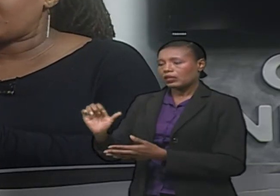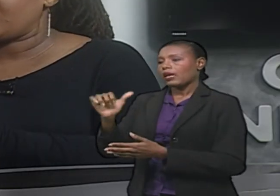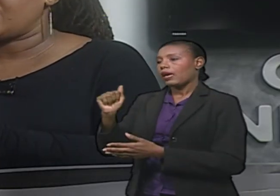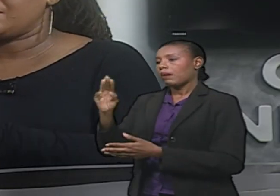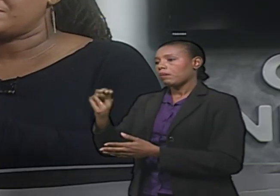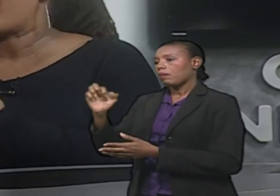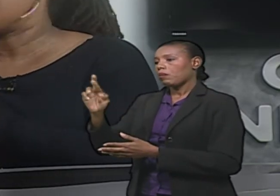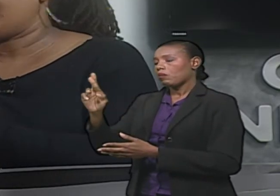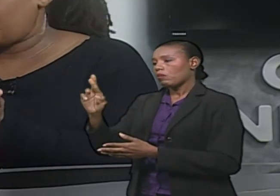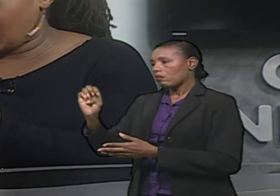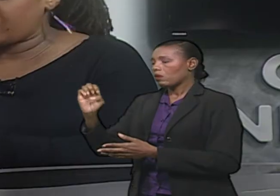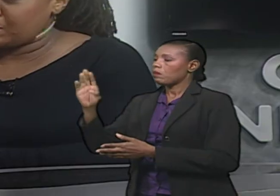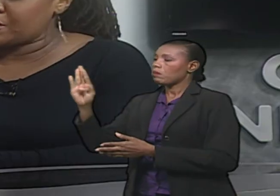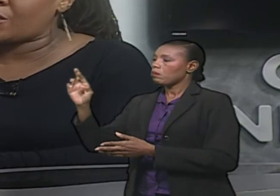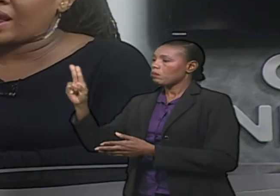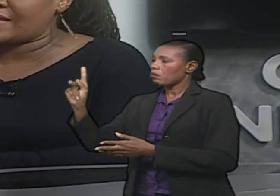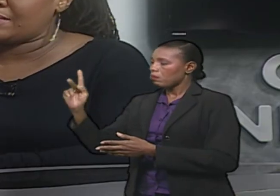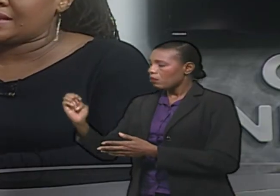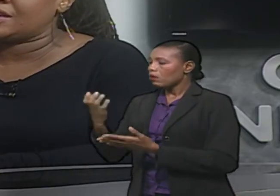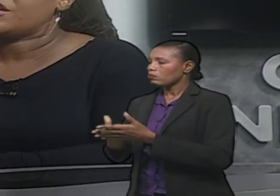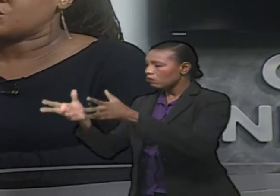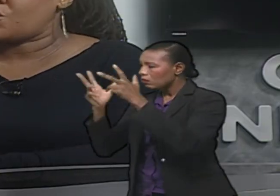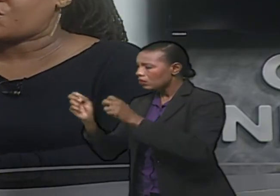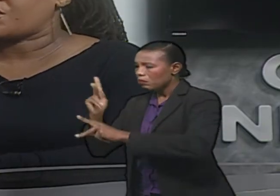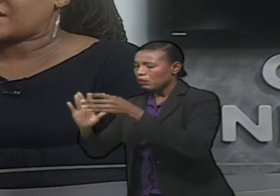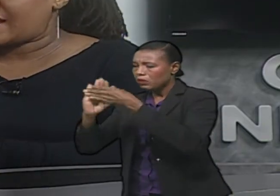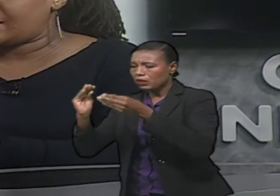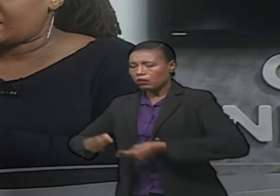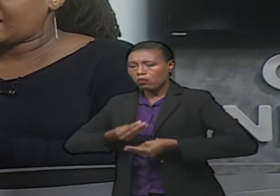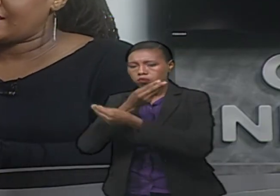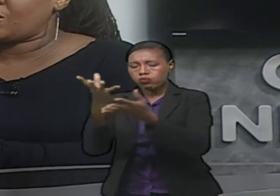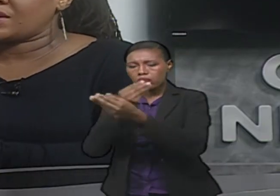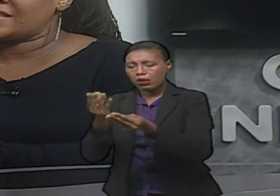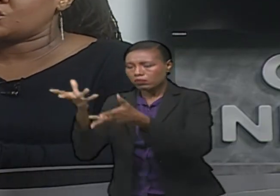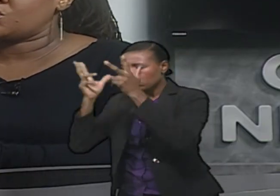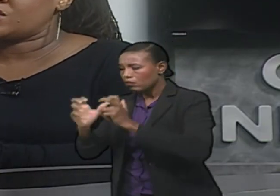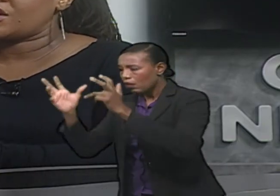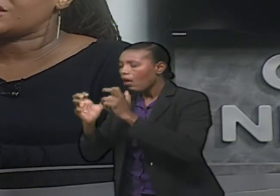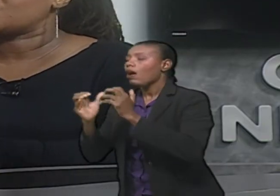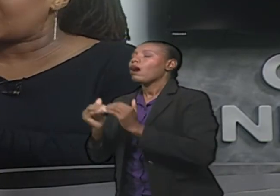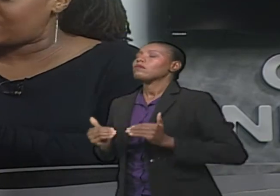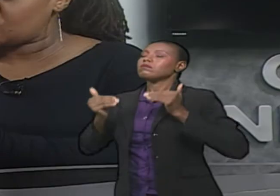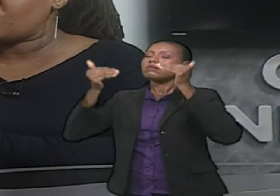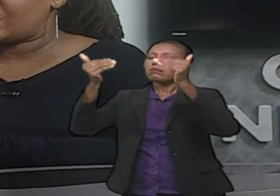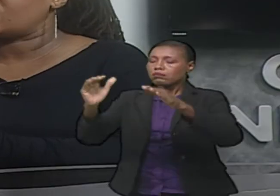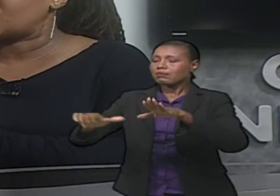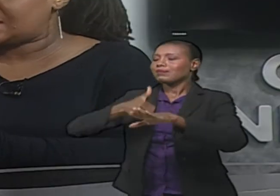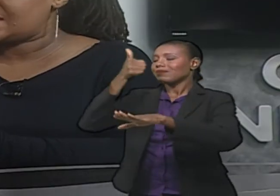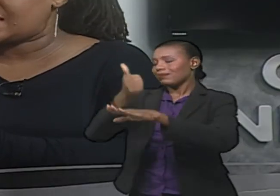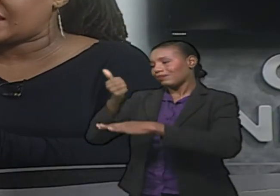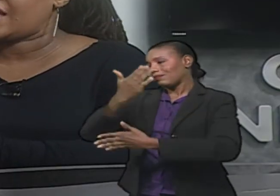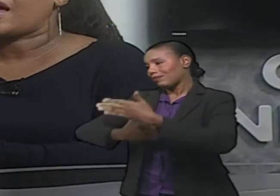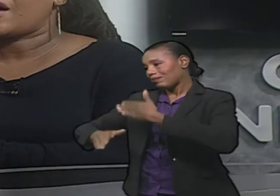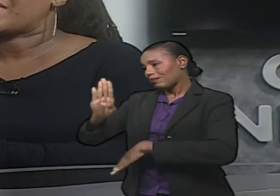with the mandate that we got from the people that were at that meeting to go forward and get the organization restarted. So the official relaunch